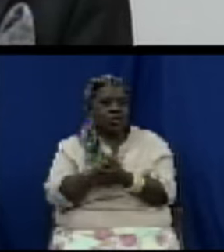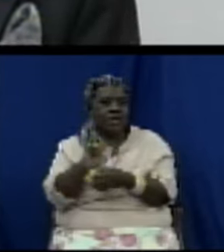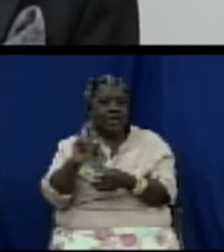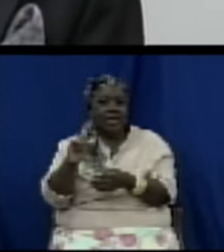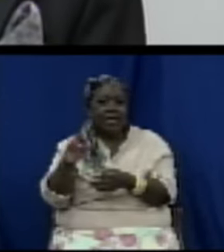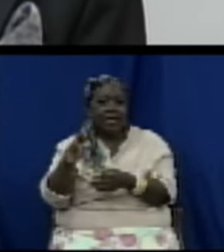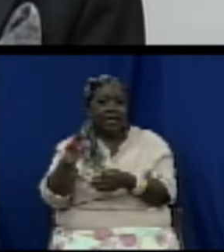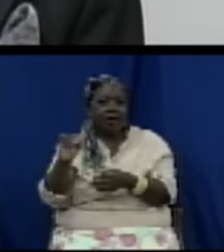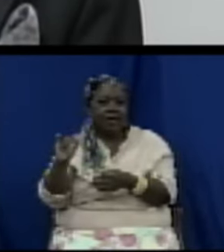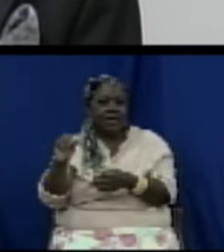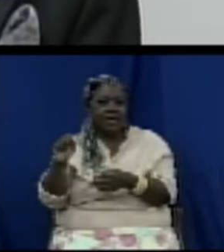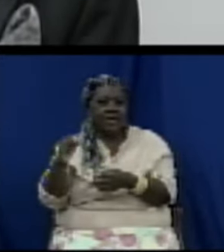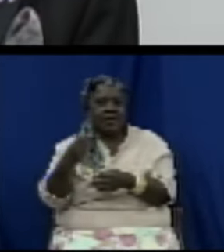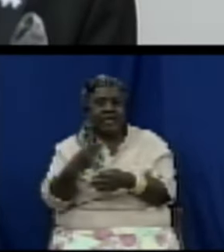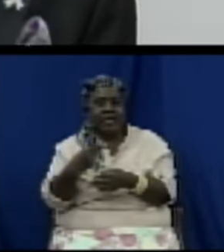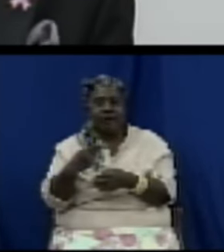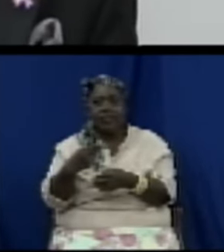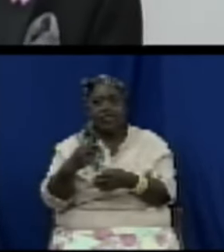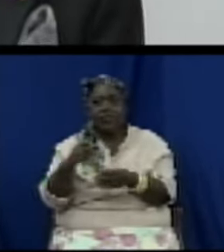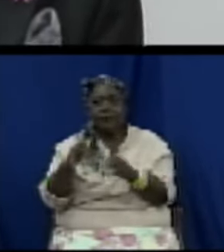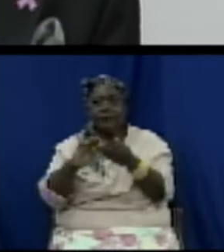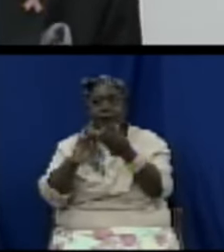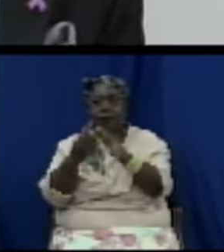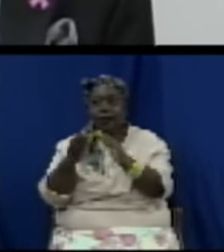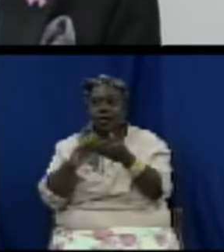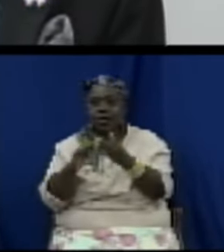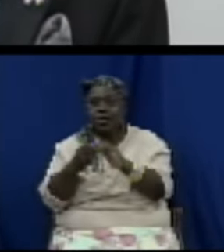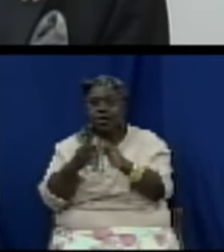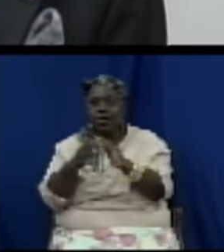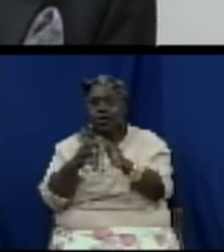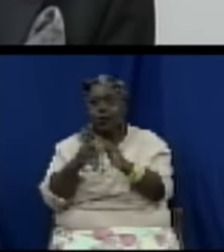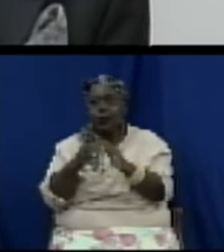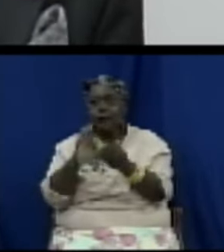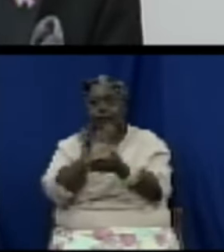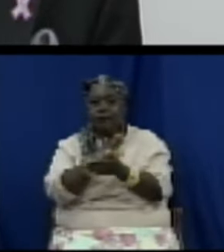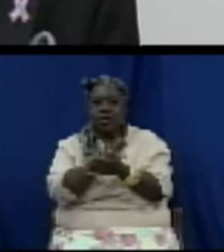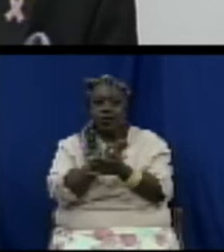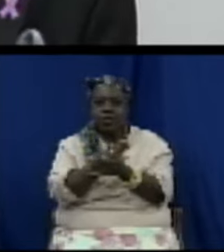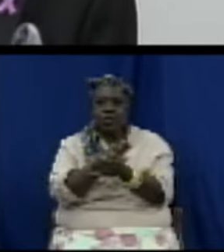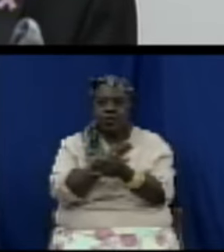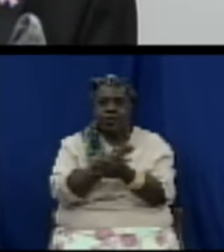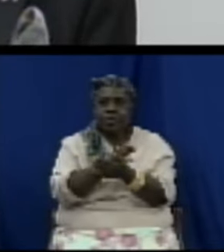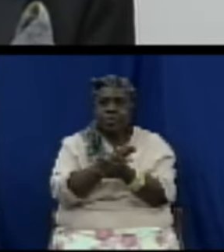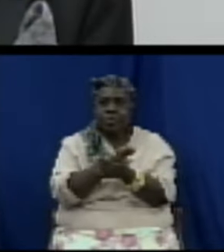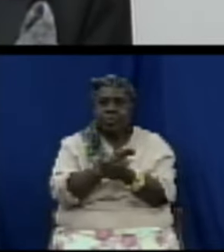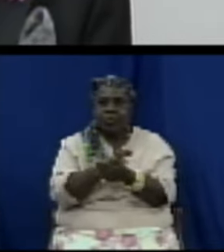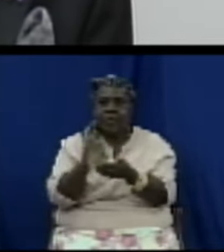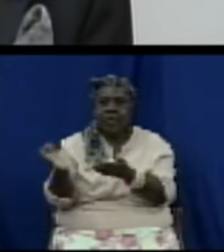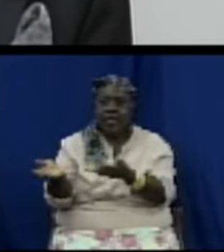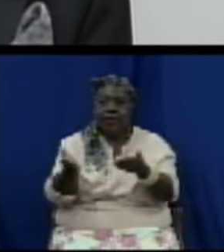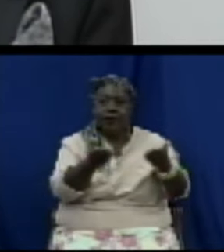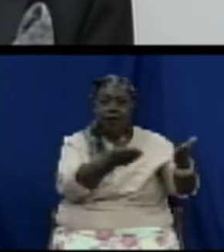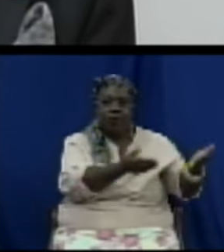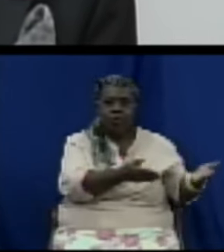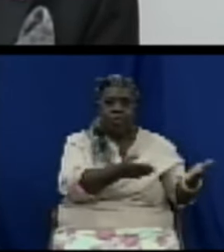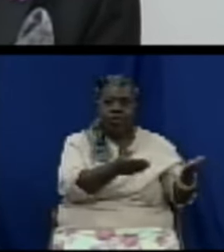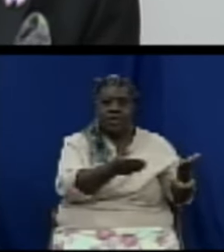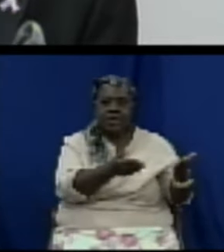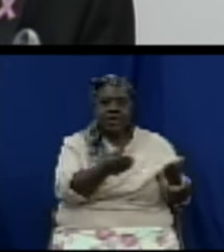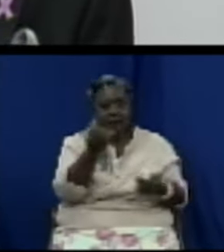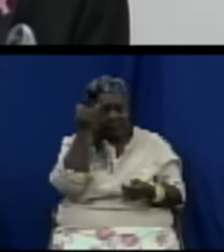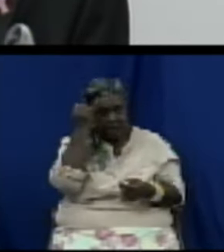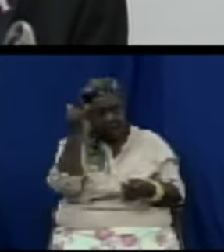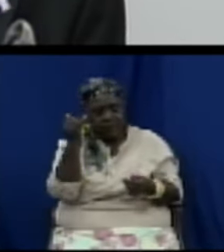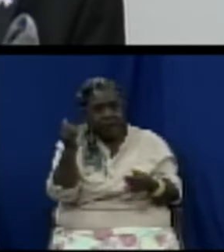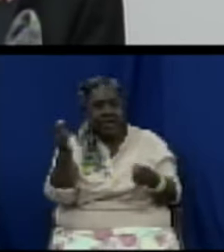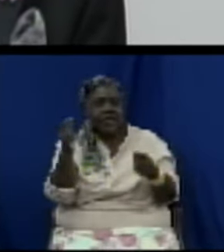the learning the knowledge the information to the kids so that